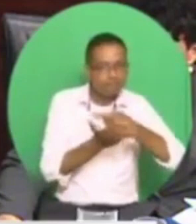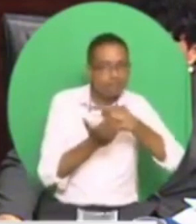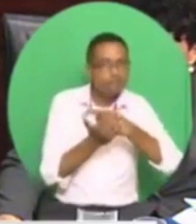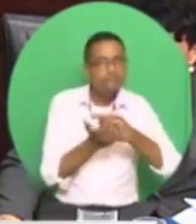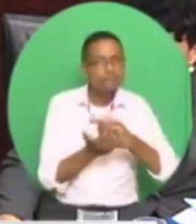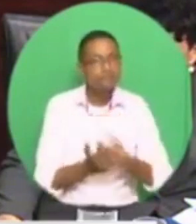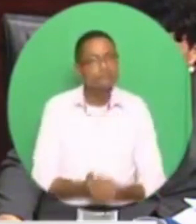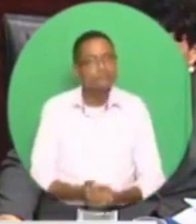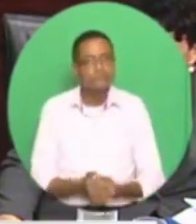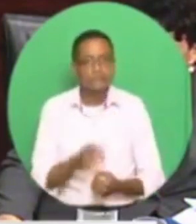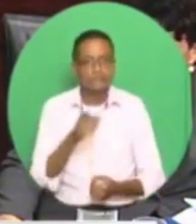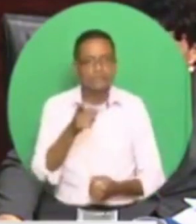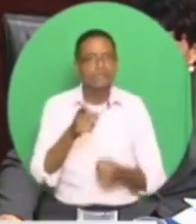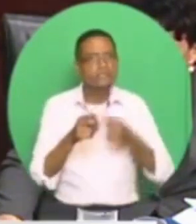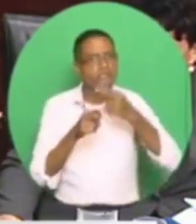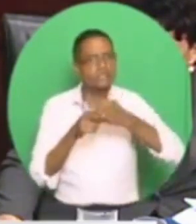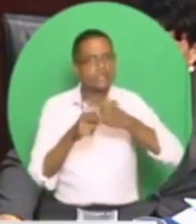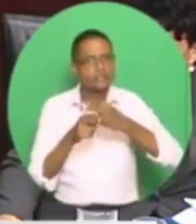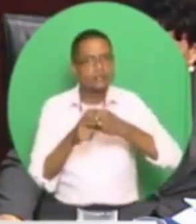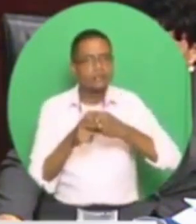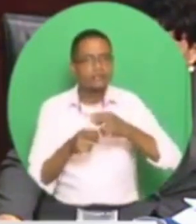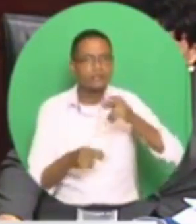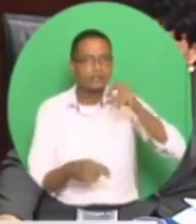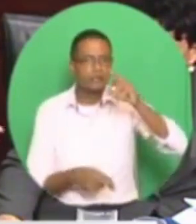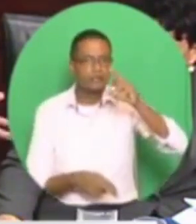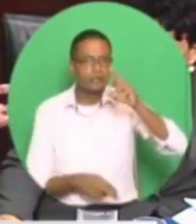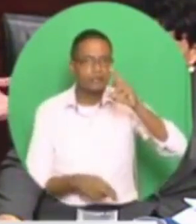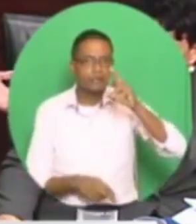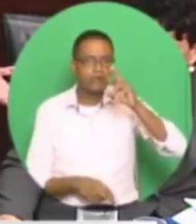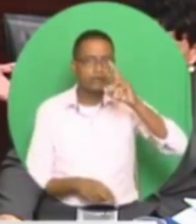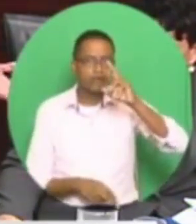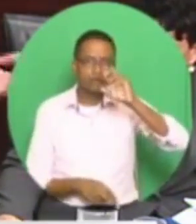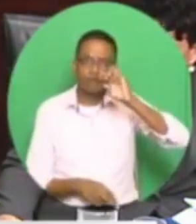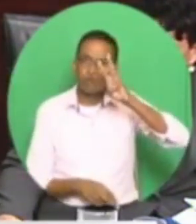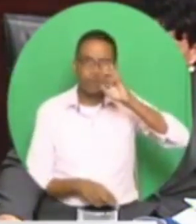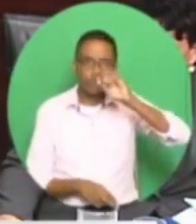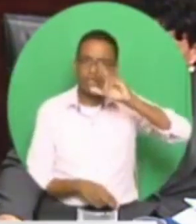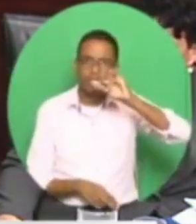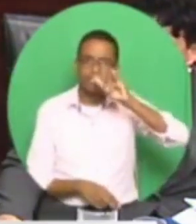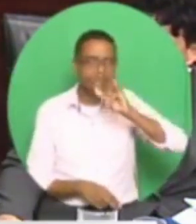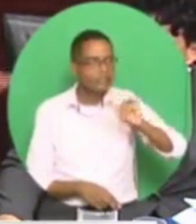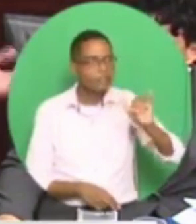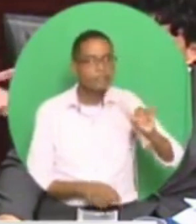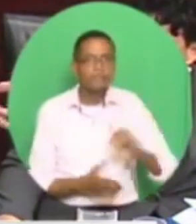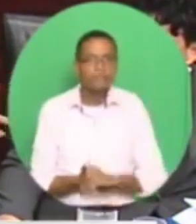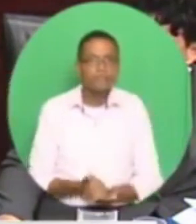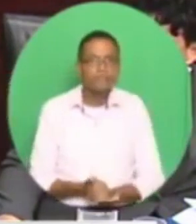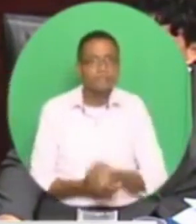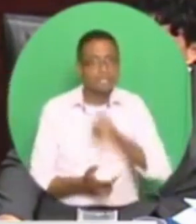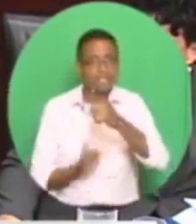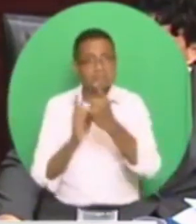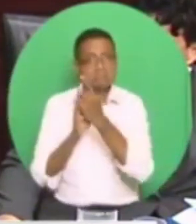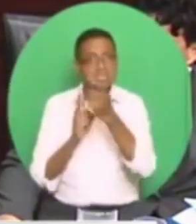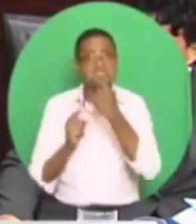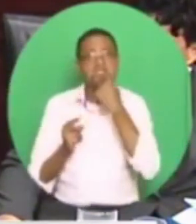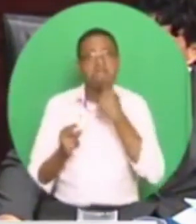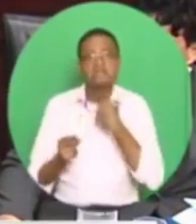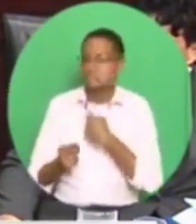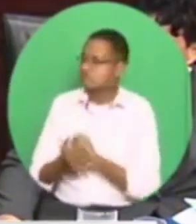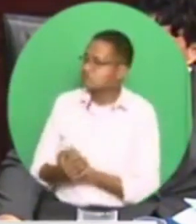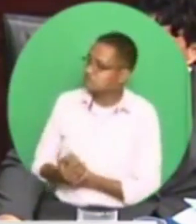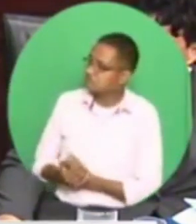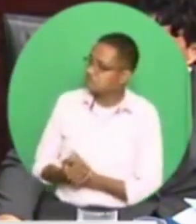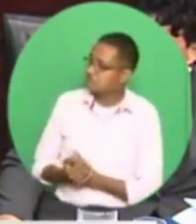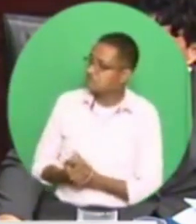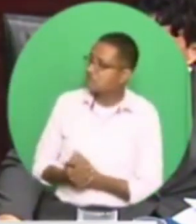Mr. Ralston Rowley. A gentleman, a gentleman, a gentleman. And he tells me, he says, Rudy, I